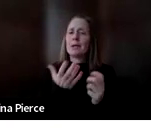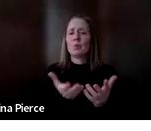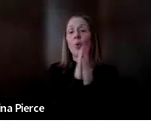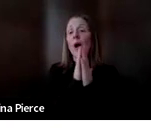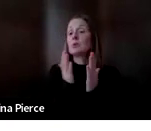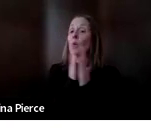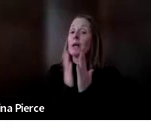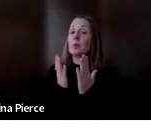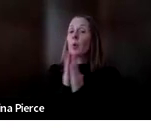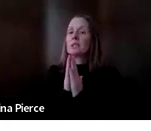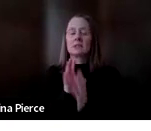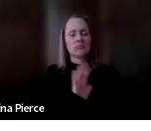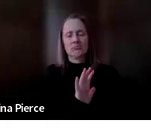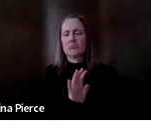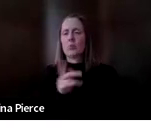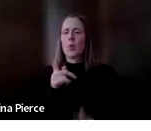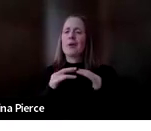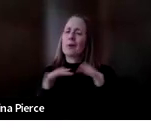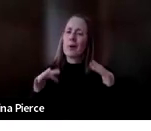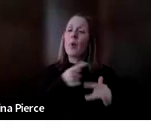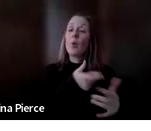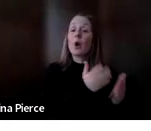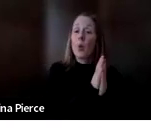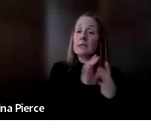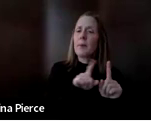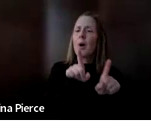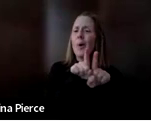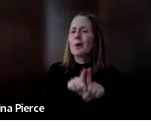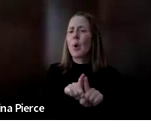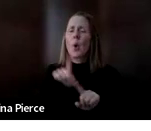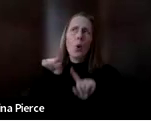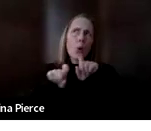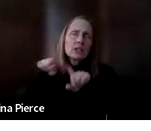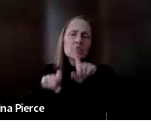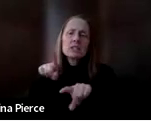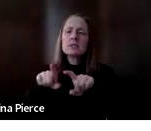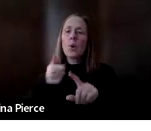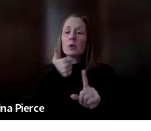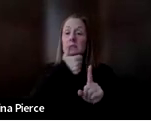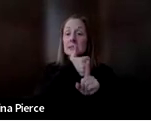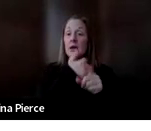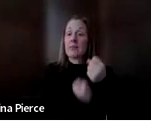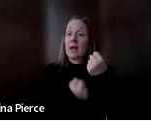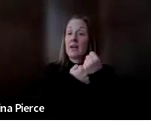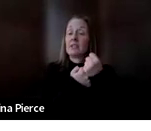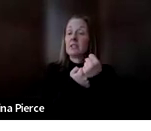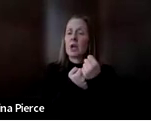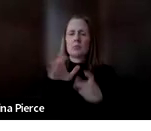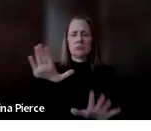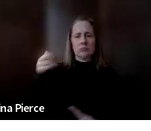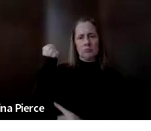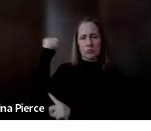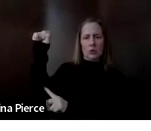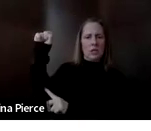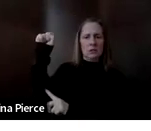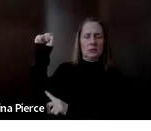purposes all day long. So requesting, sure, but also questioning, expressing self-advocacy, protesting, learning how to say no in all